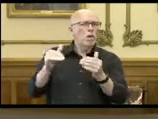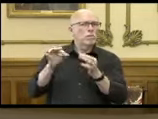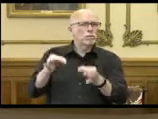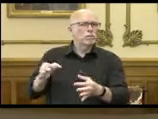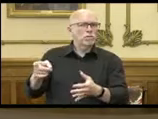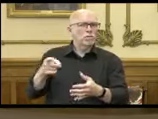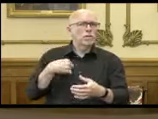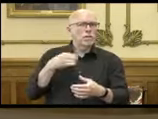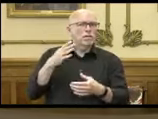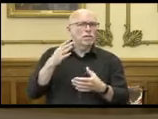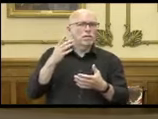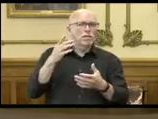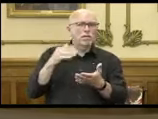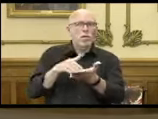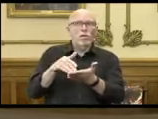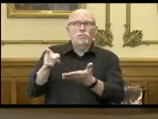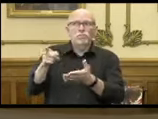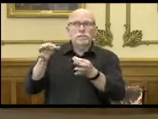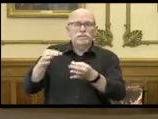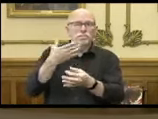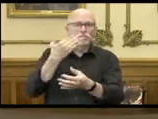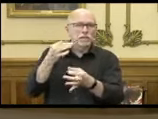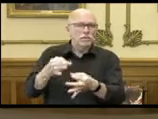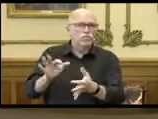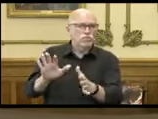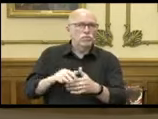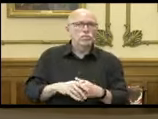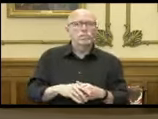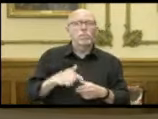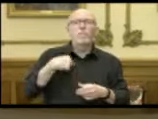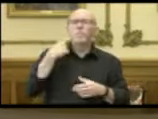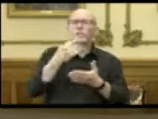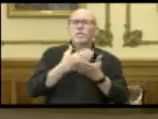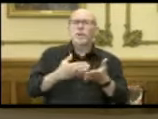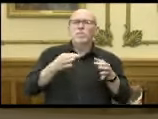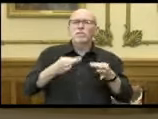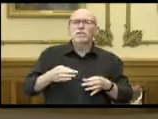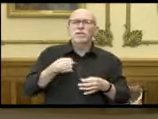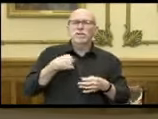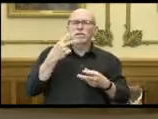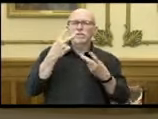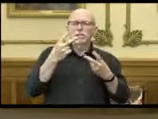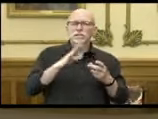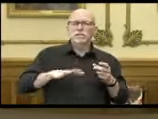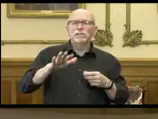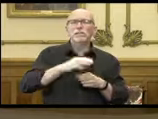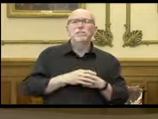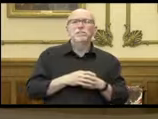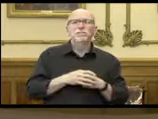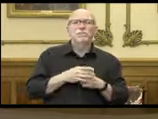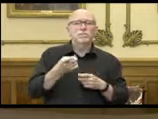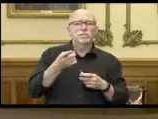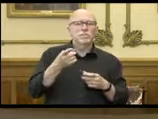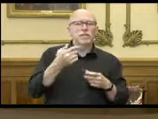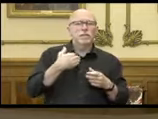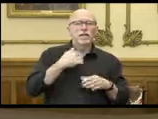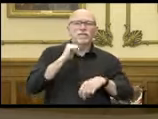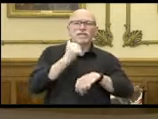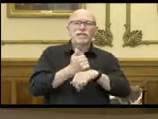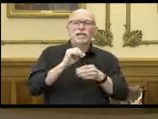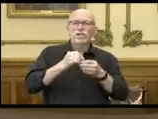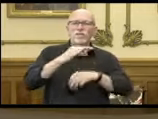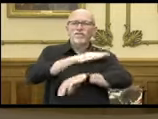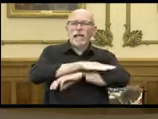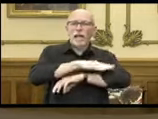and I think oftentimes a good decision. I think that some of the decisions that I've heard kicked around are to kind of have set number of